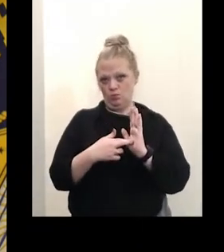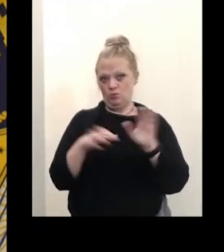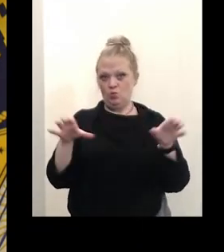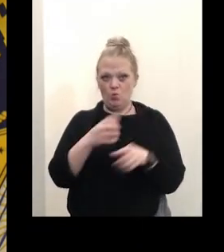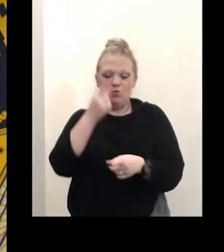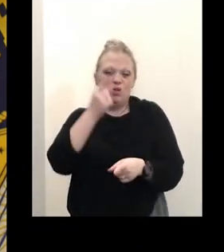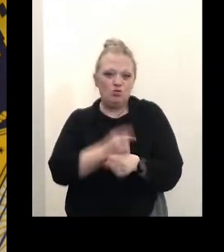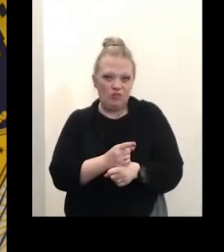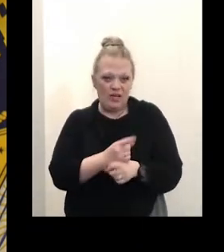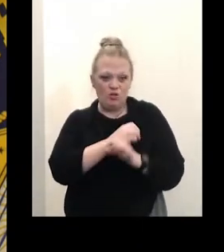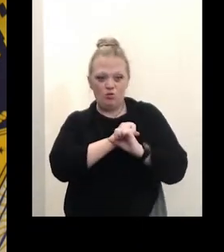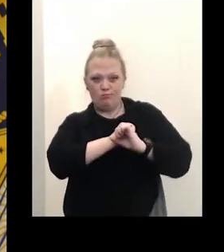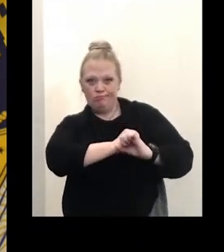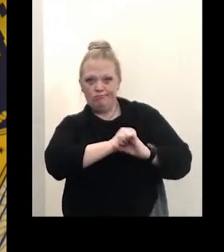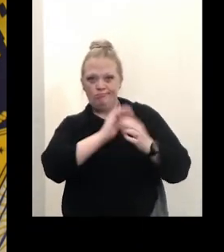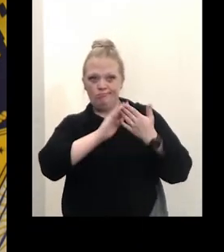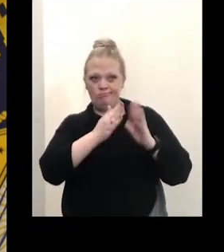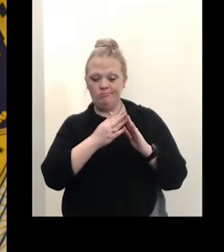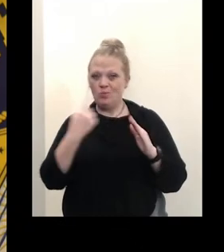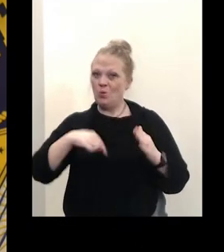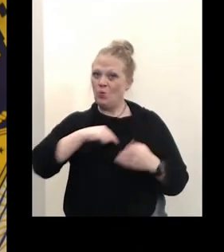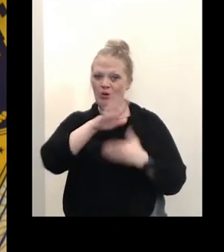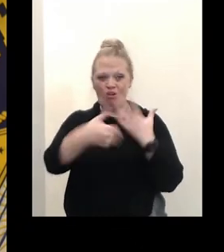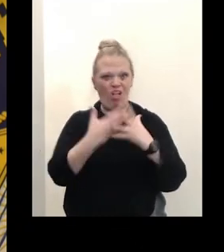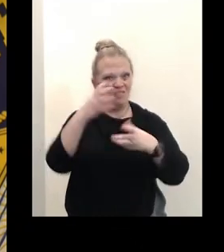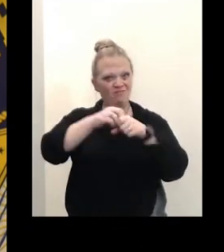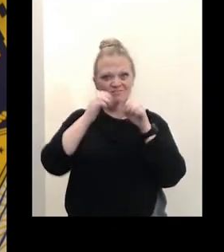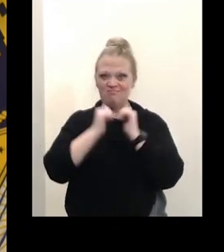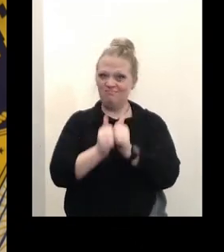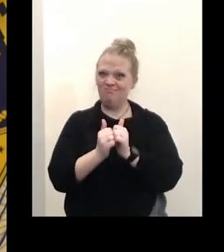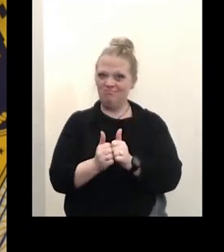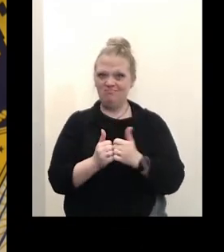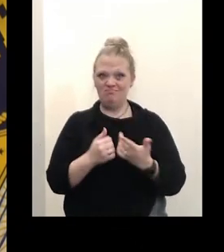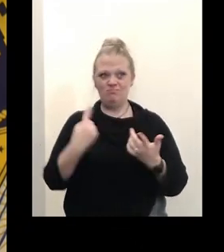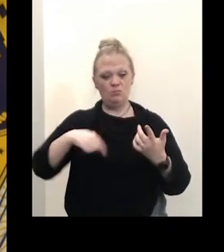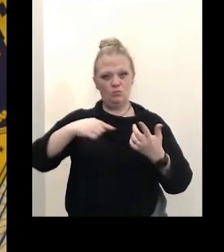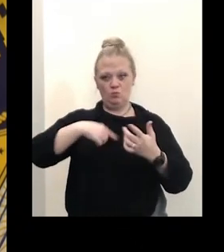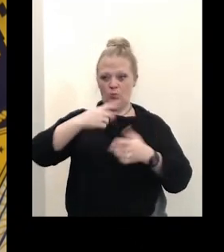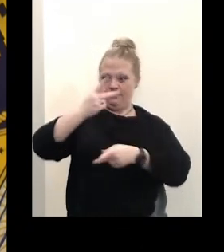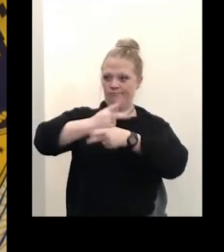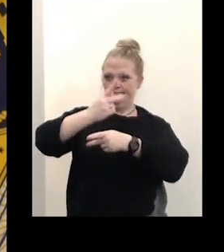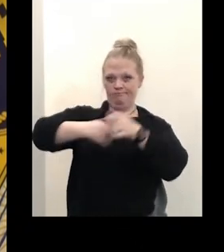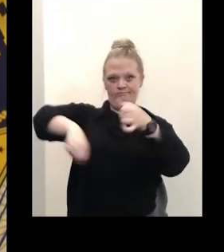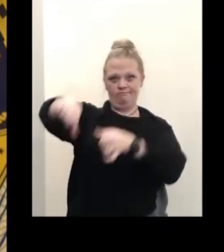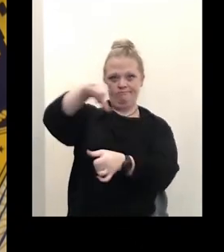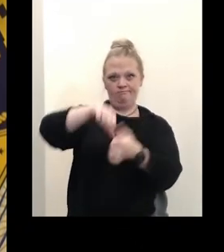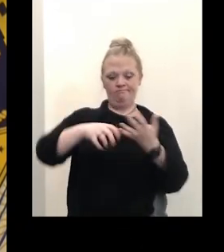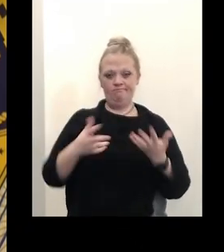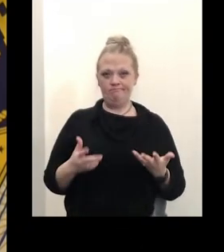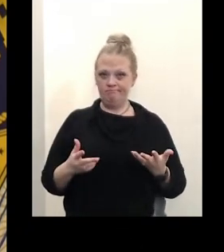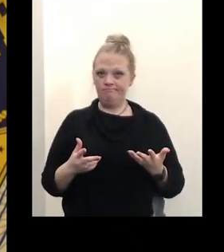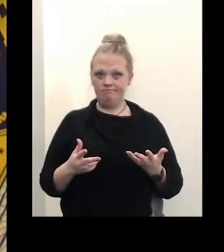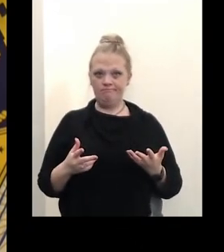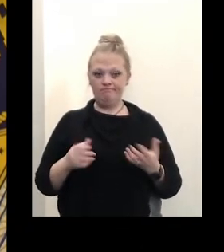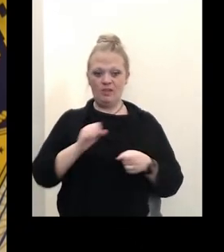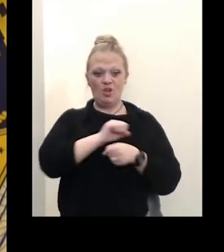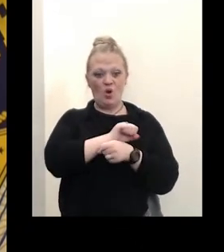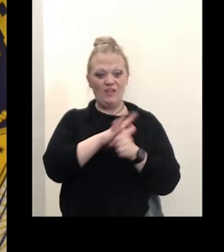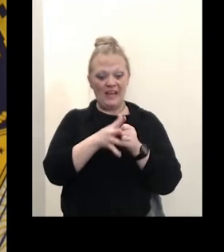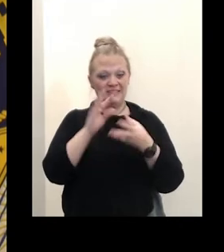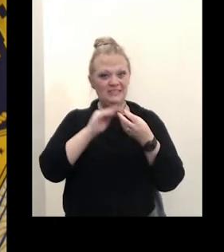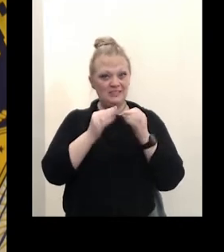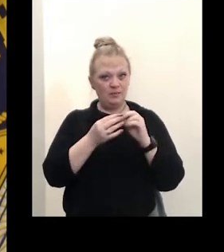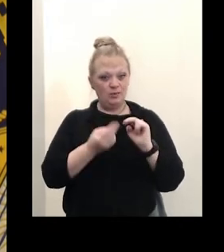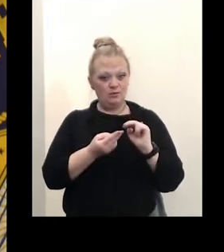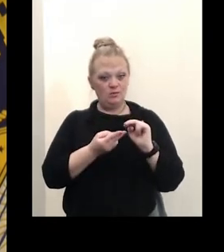protect our community we are all in this together we are our brothers and sisters keeper as covet 19 numbers increase